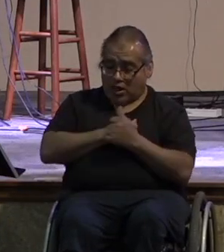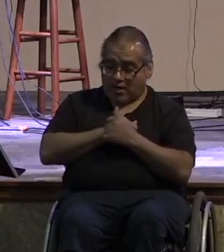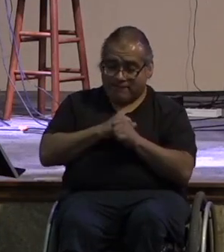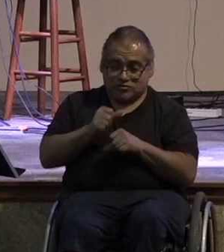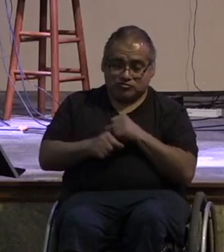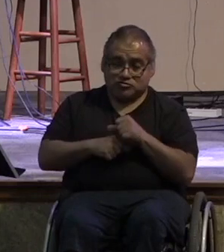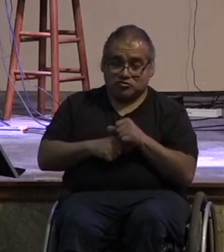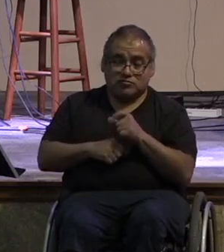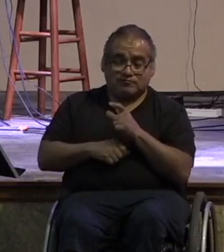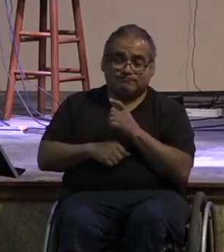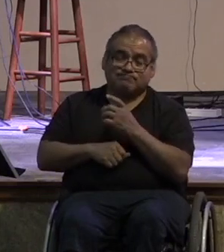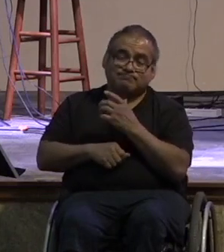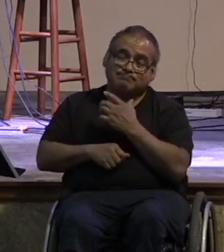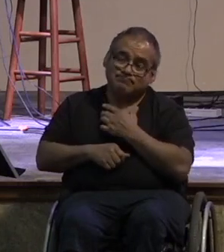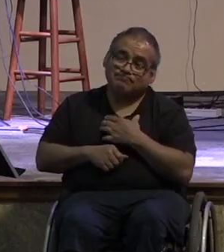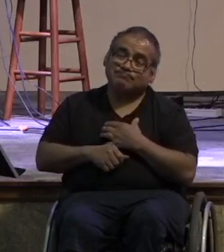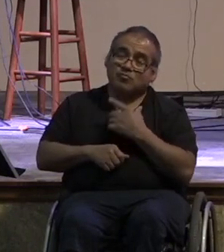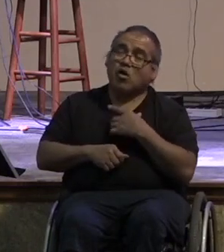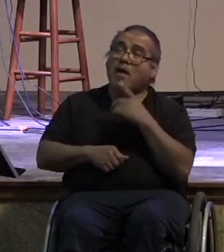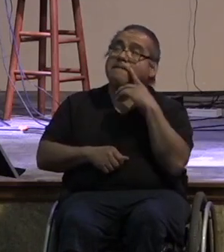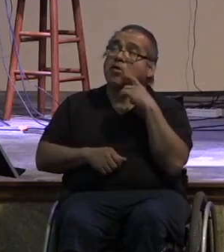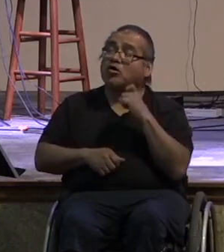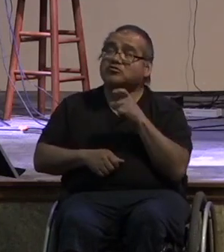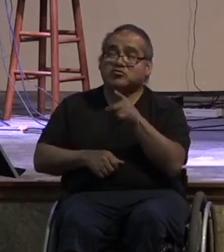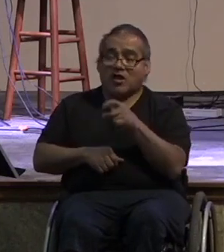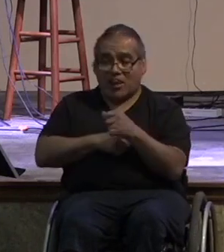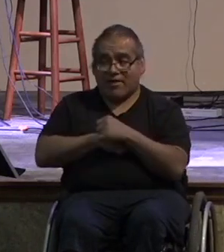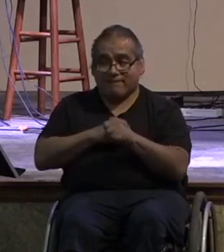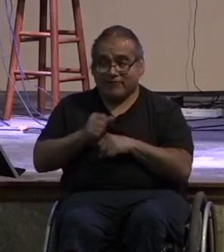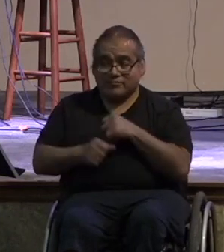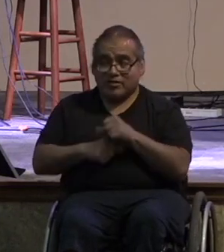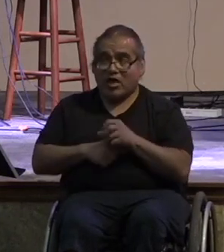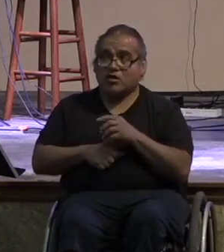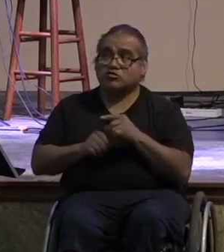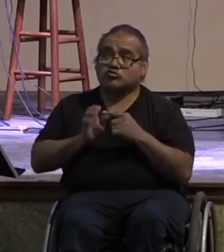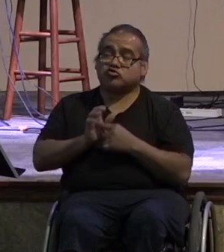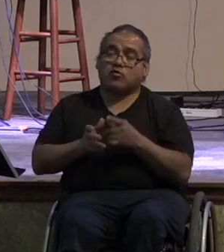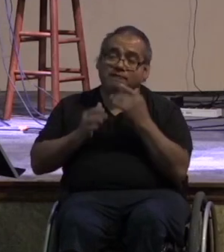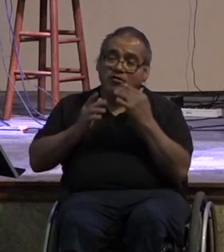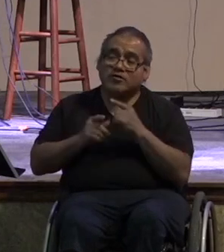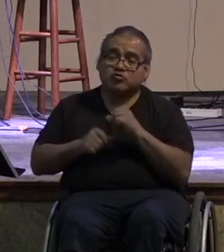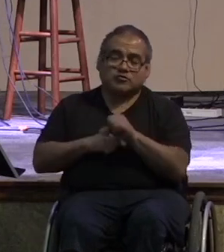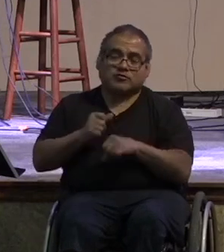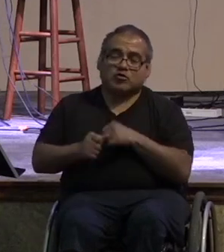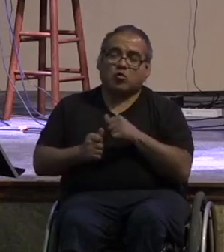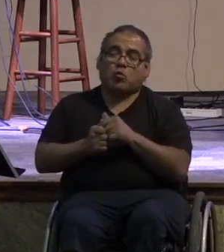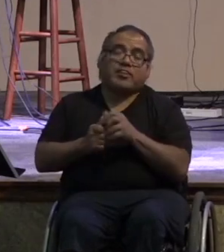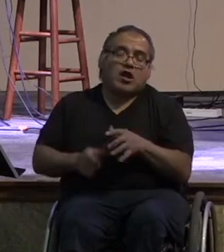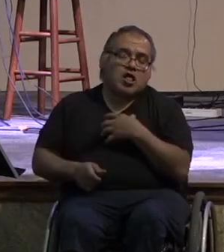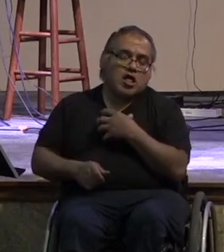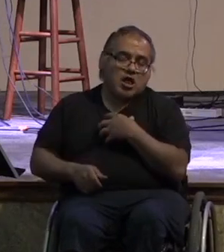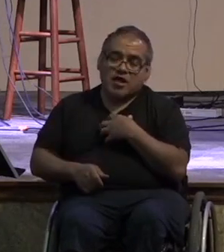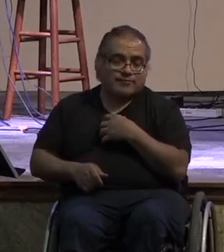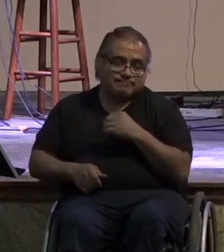earnestly since love covers a multitude of sins show hospitality to one another without grumbling as